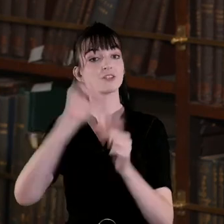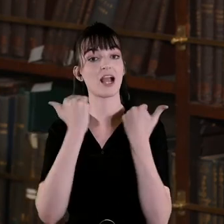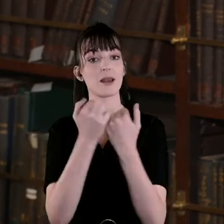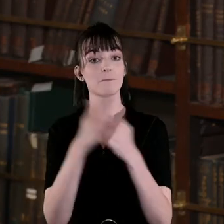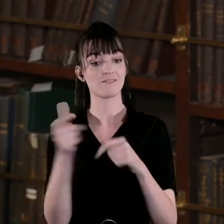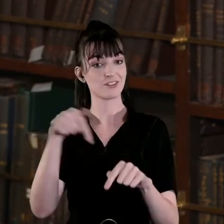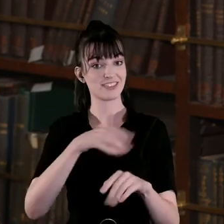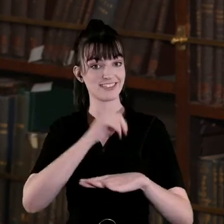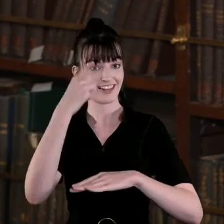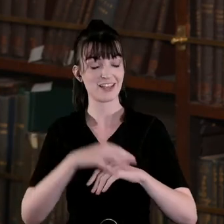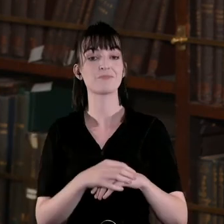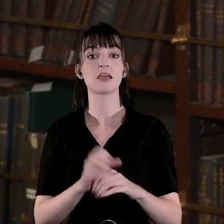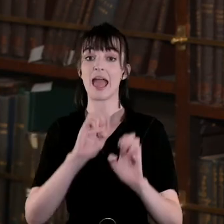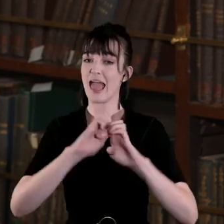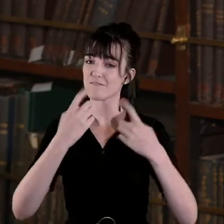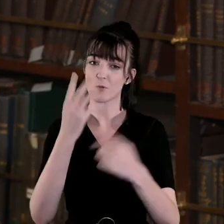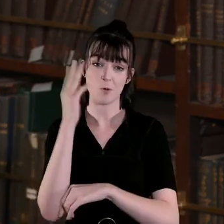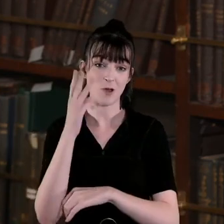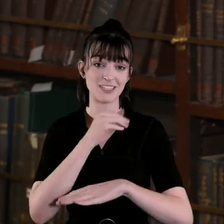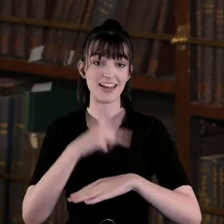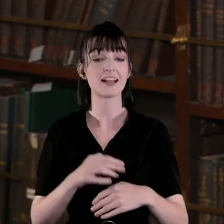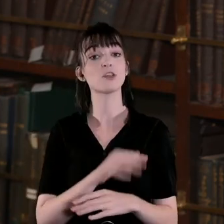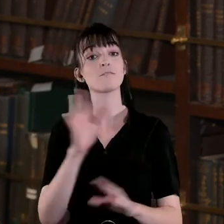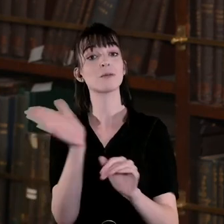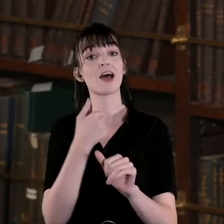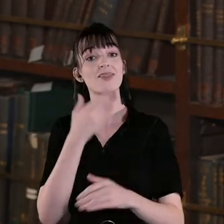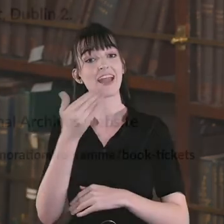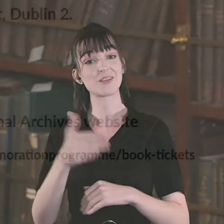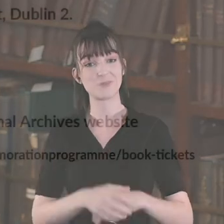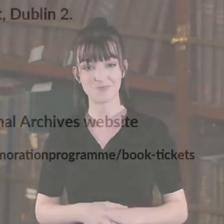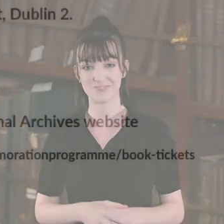hosting us for everyone who's watched and from everyone here thank you very much